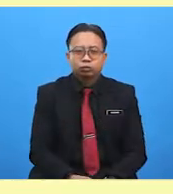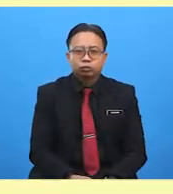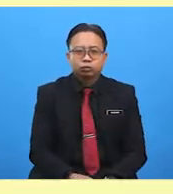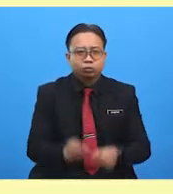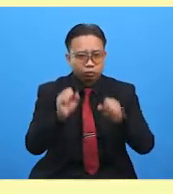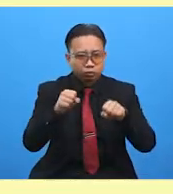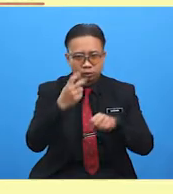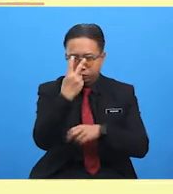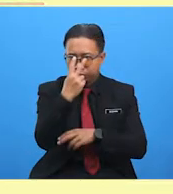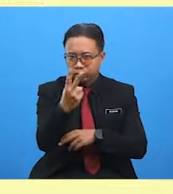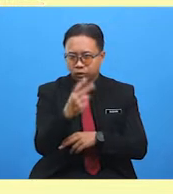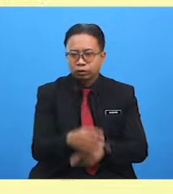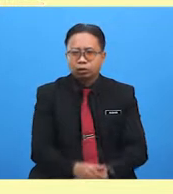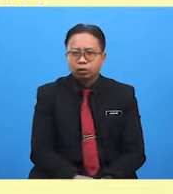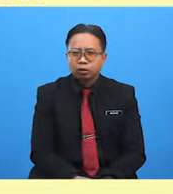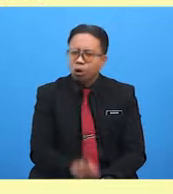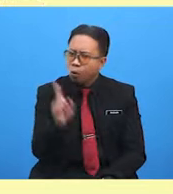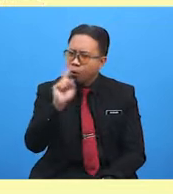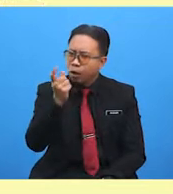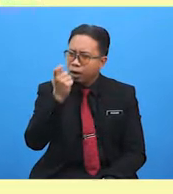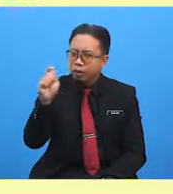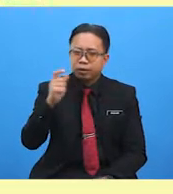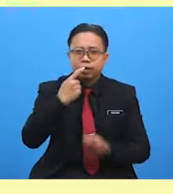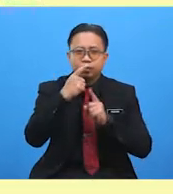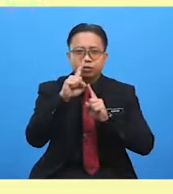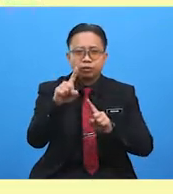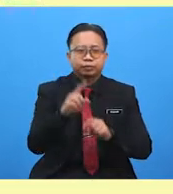Can you see where is the answer?